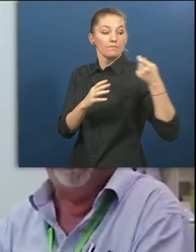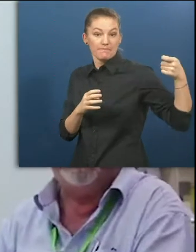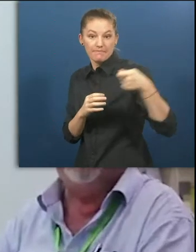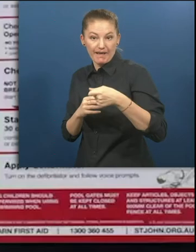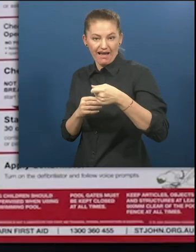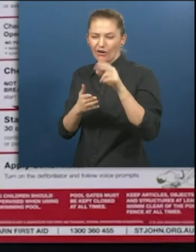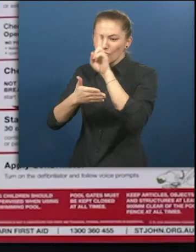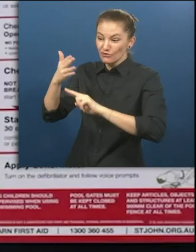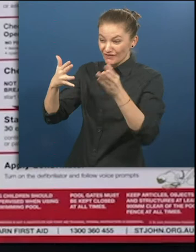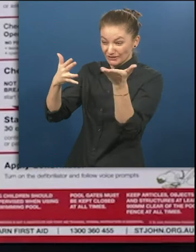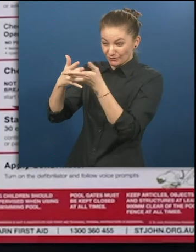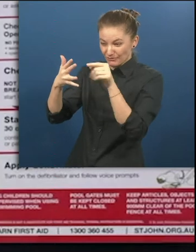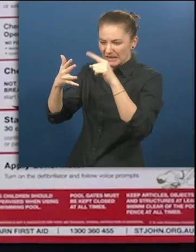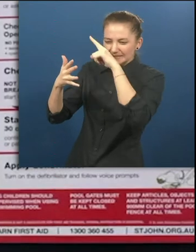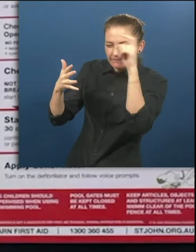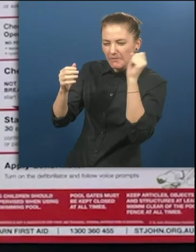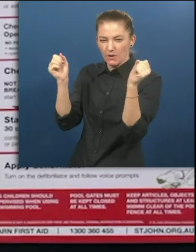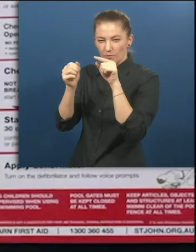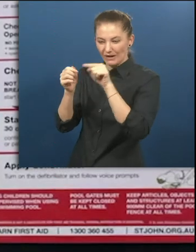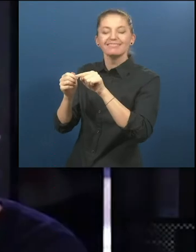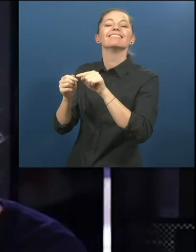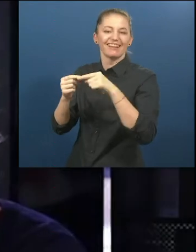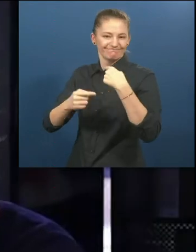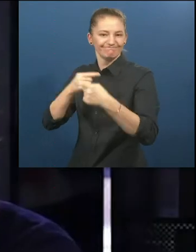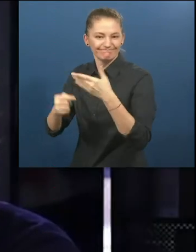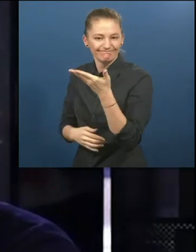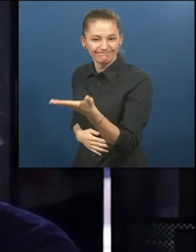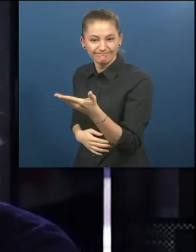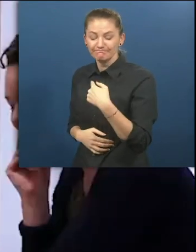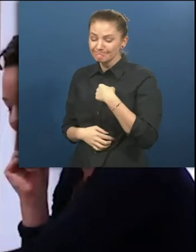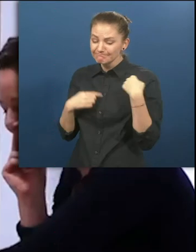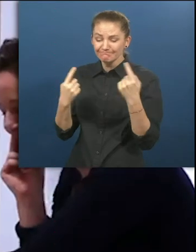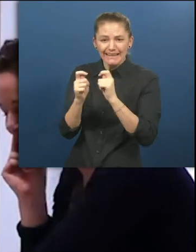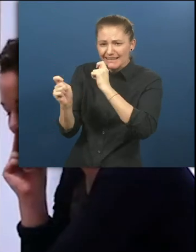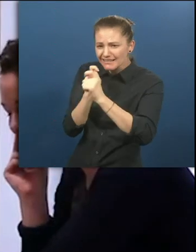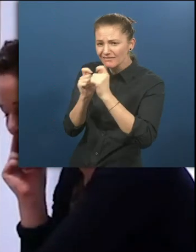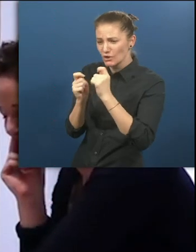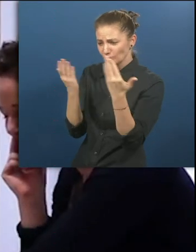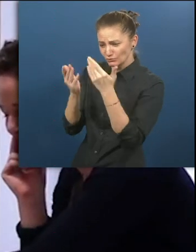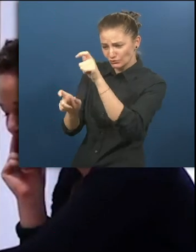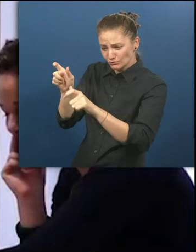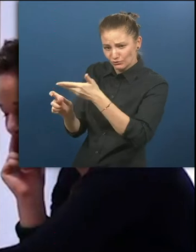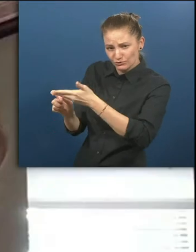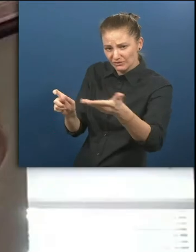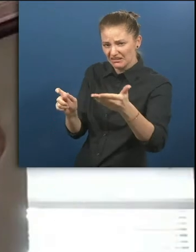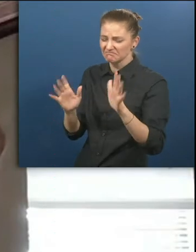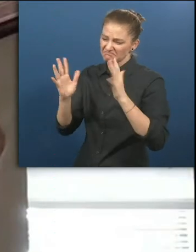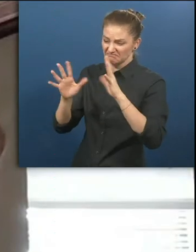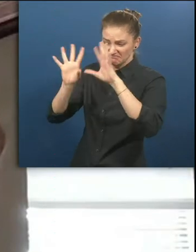during the summer or winter university breaks. And we interview every applicant. That was 700 this summer.